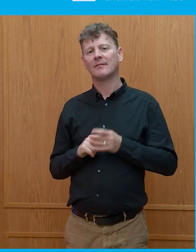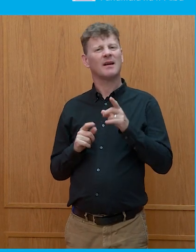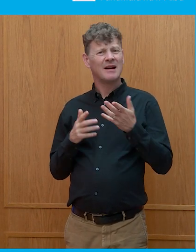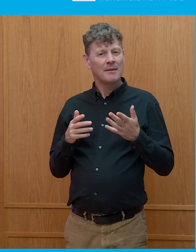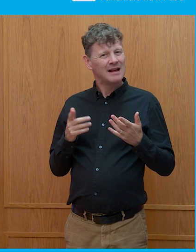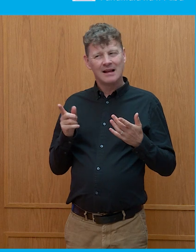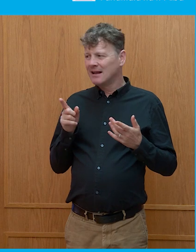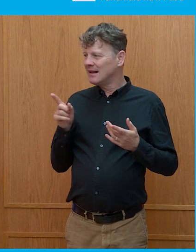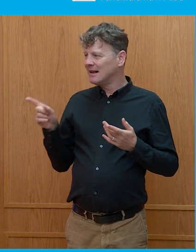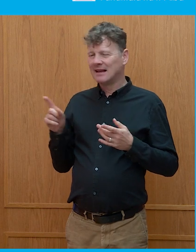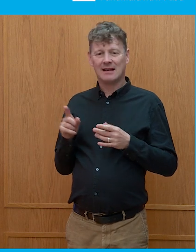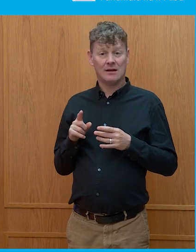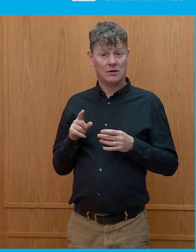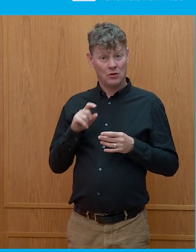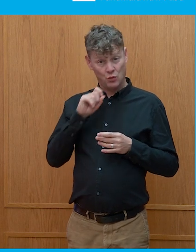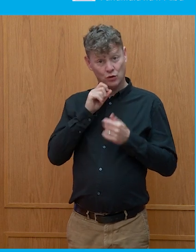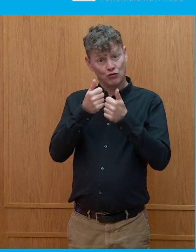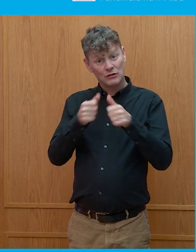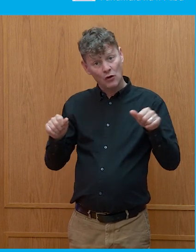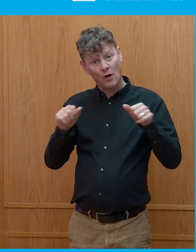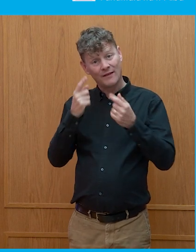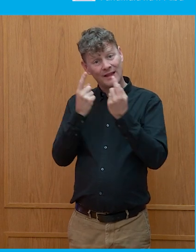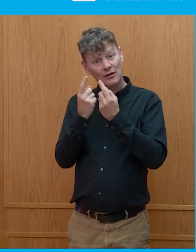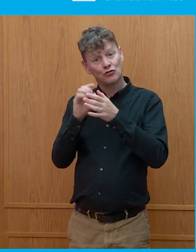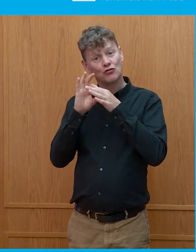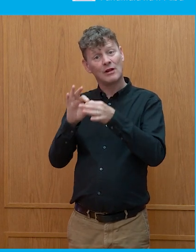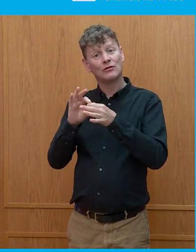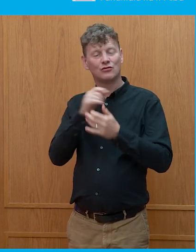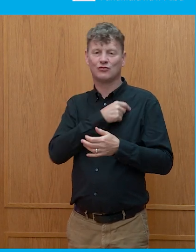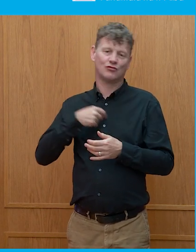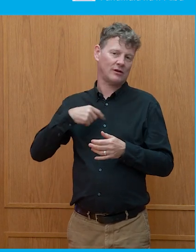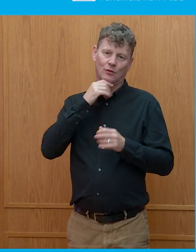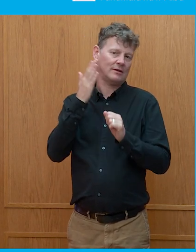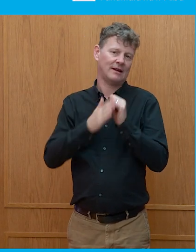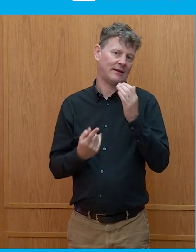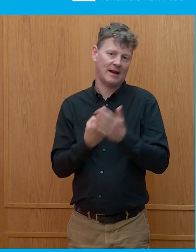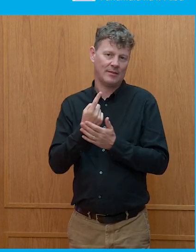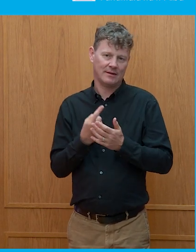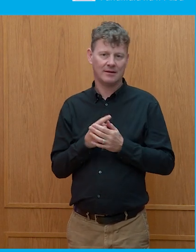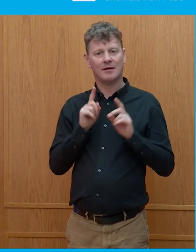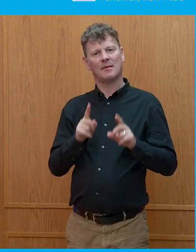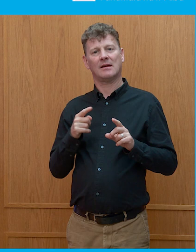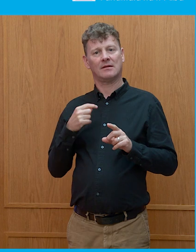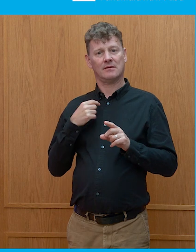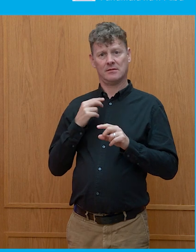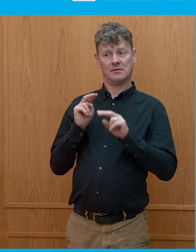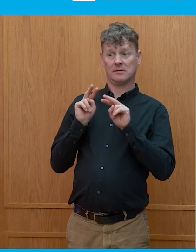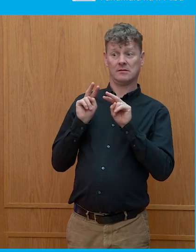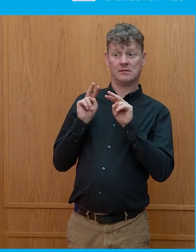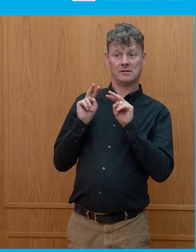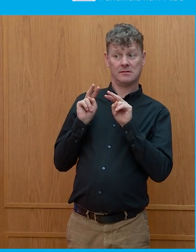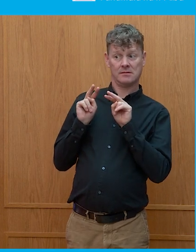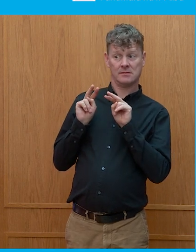would it ever have resolved the issue, I suppose, but it, I suppose it, from where I sit and looking at it, it